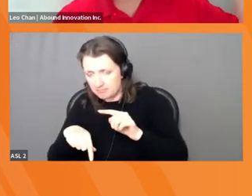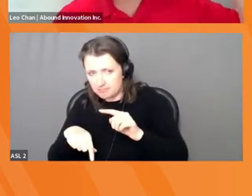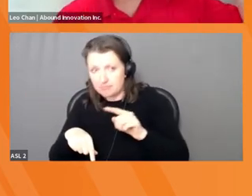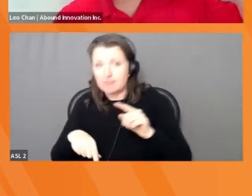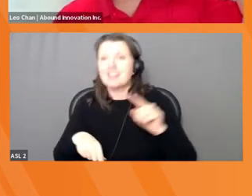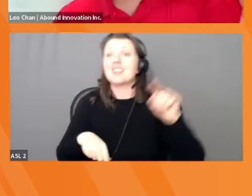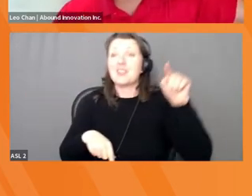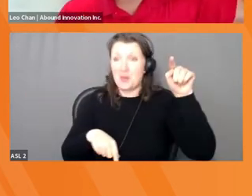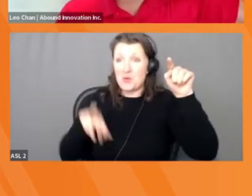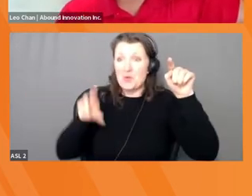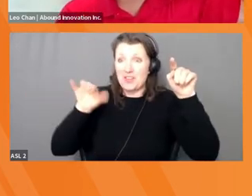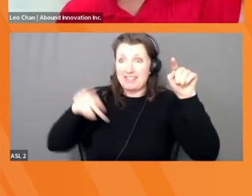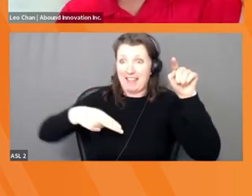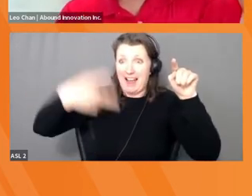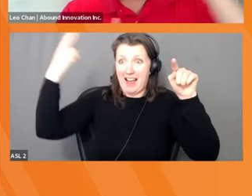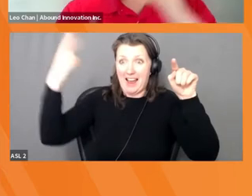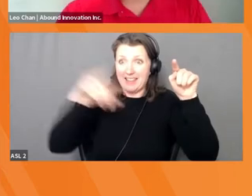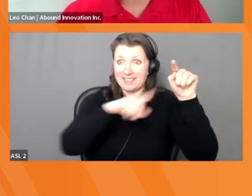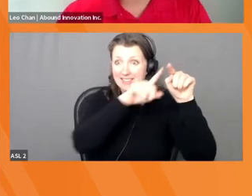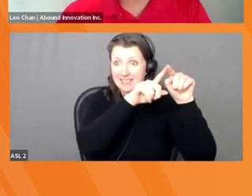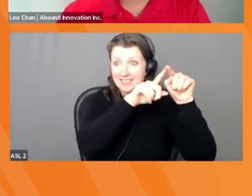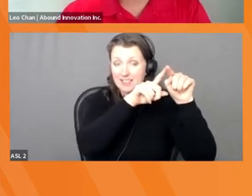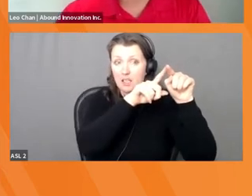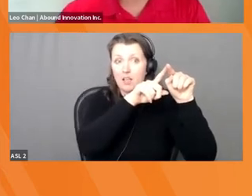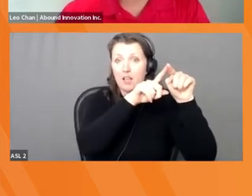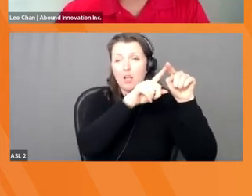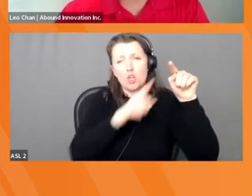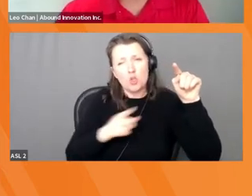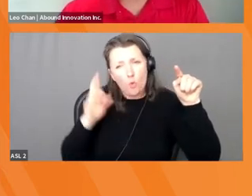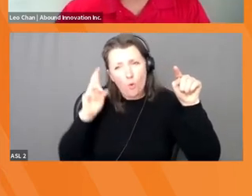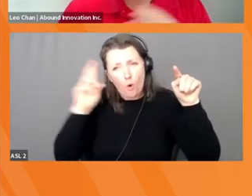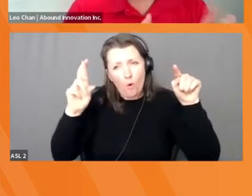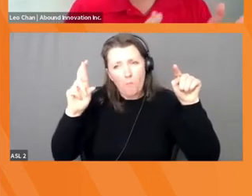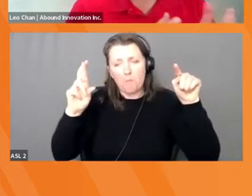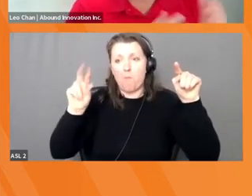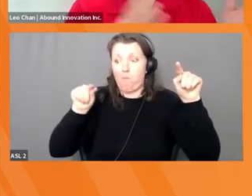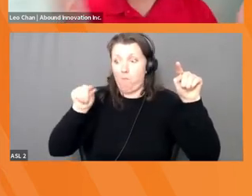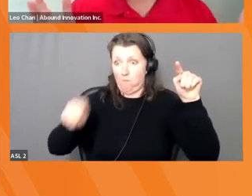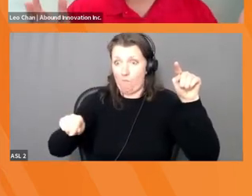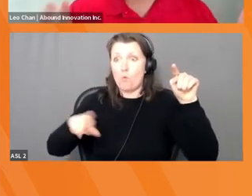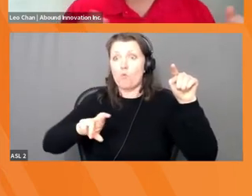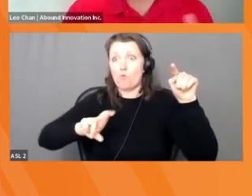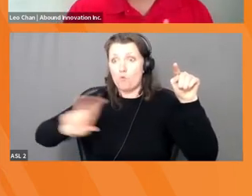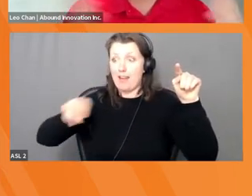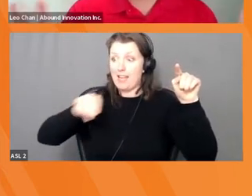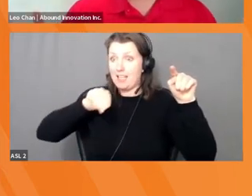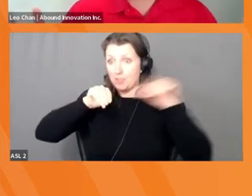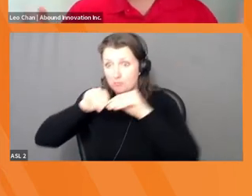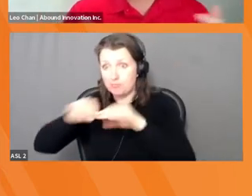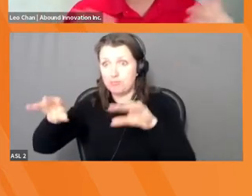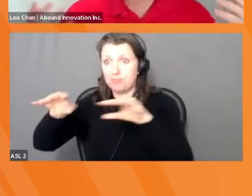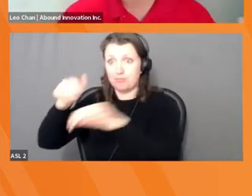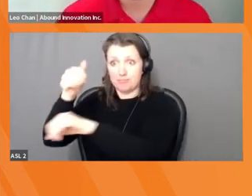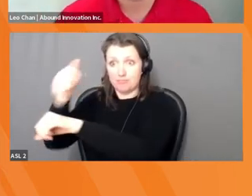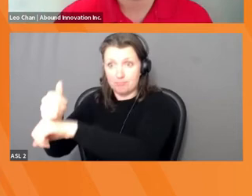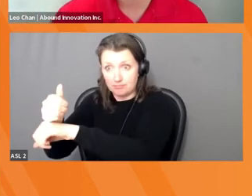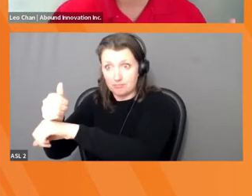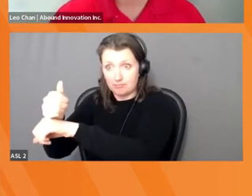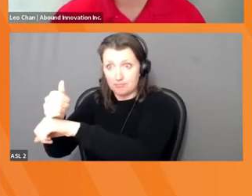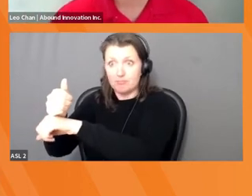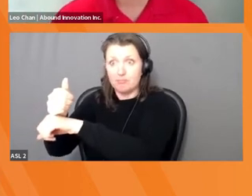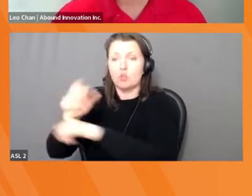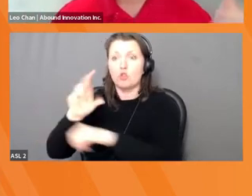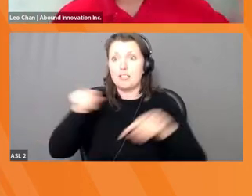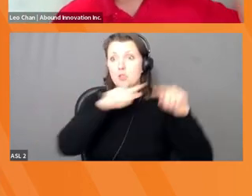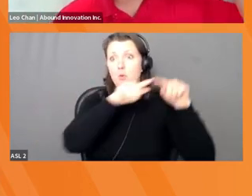reduce the amount of risk from really high to really low when you go to implementation, right? Nobody wants to go into the market with lots of risk, that's just wouldn't make